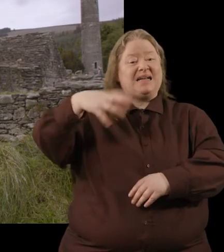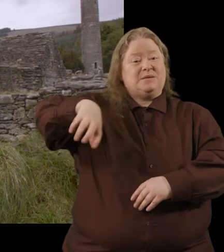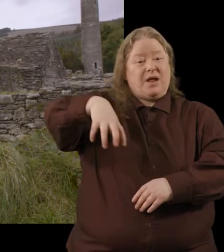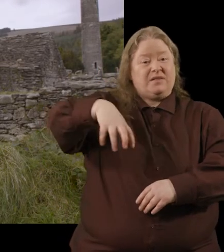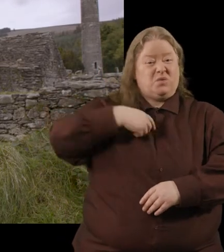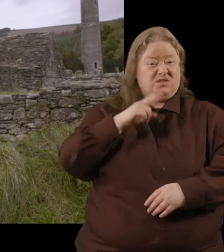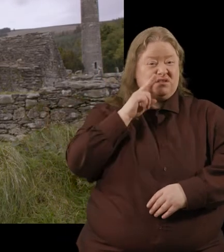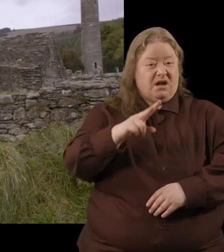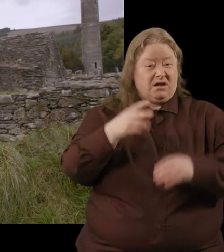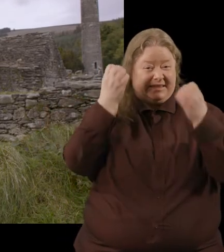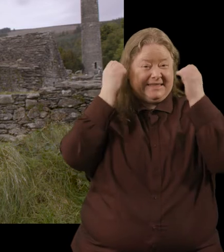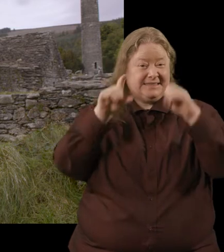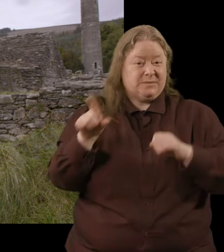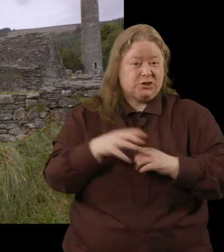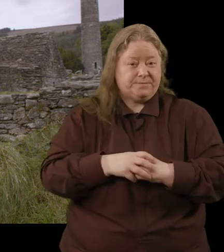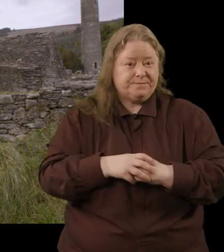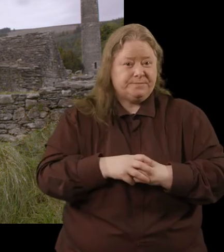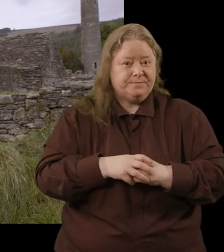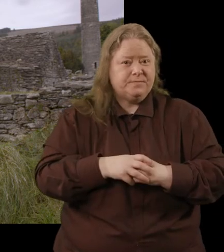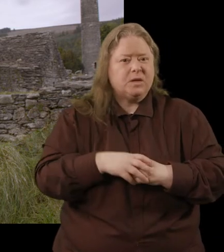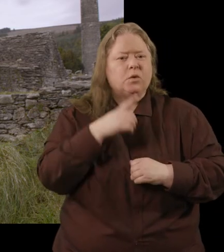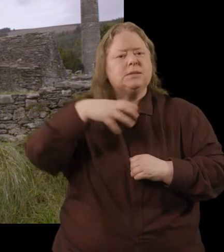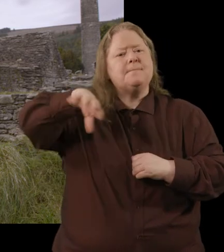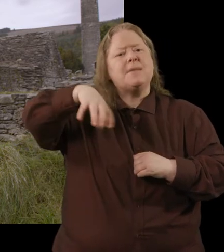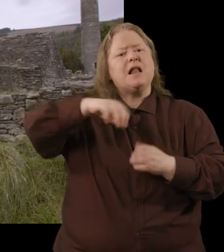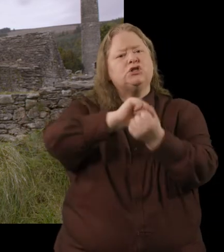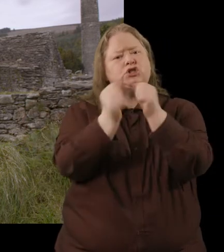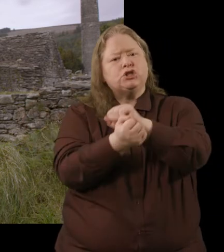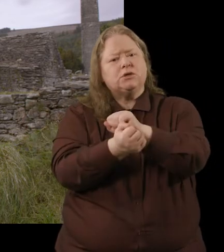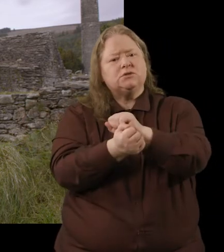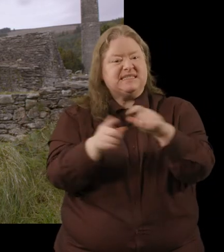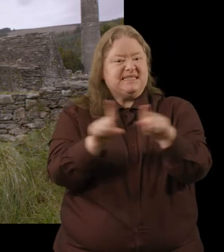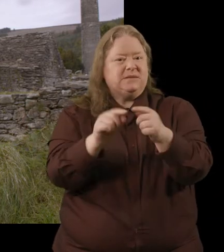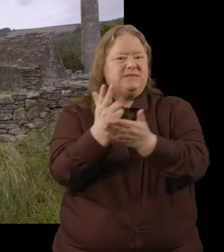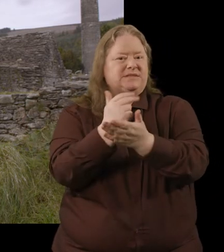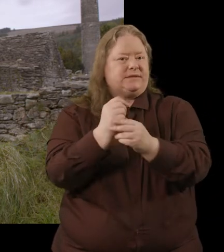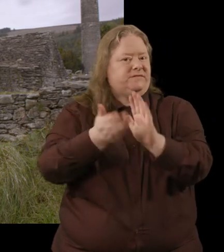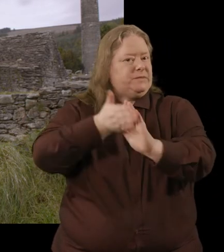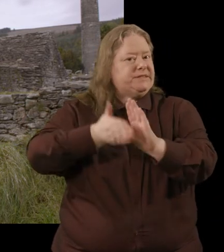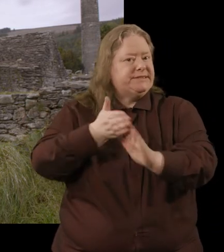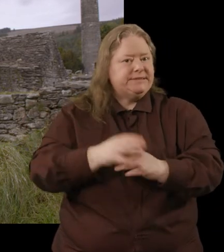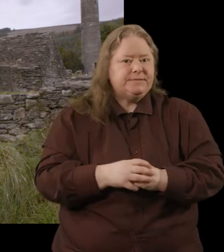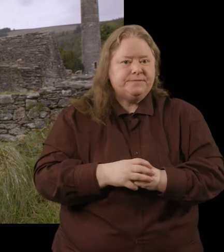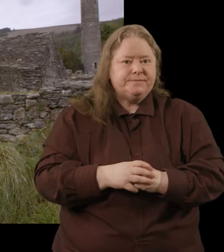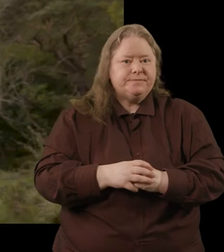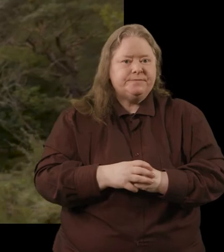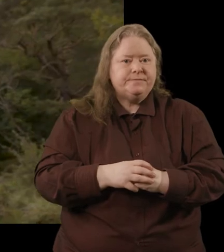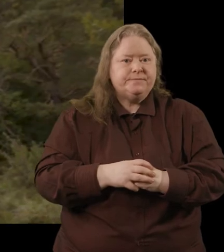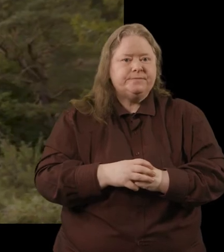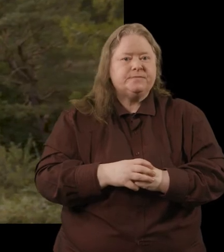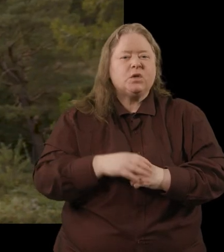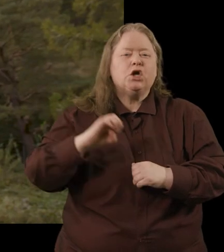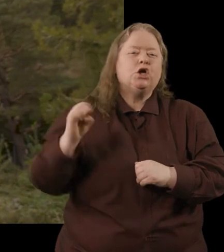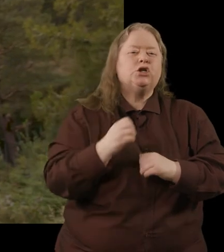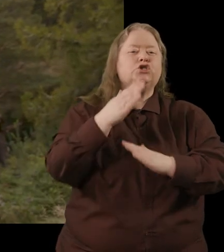like we saw in the exhibition but as bells changed so did the design of the buildings the